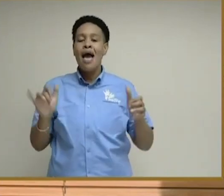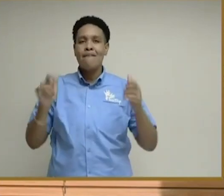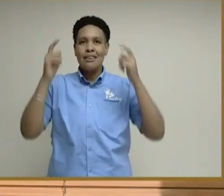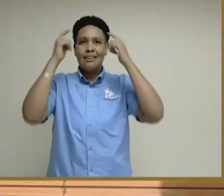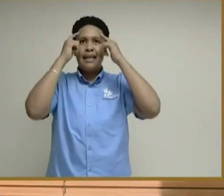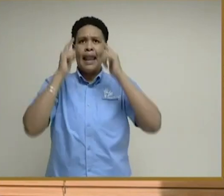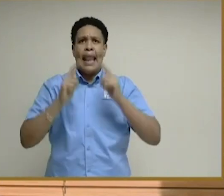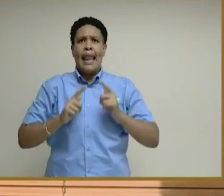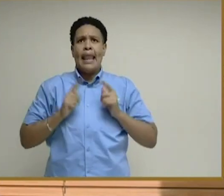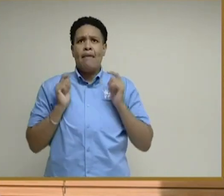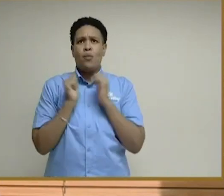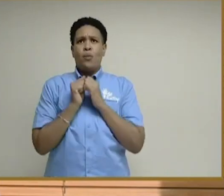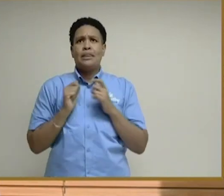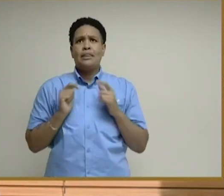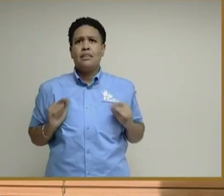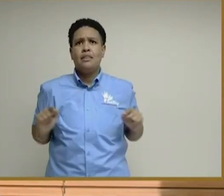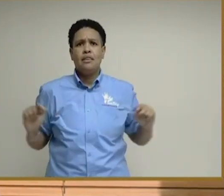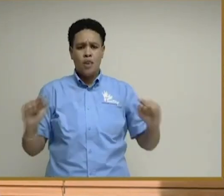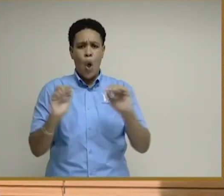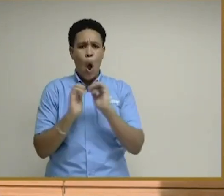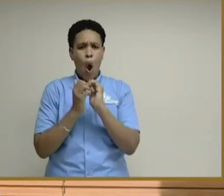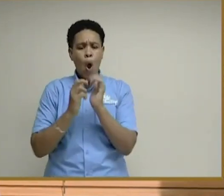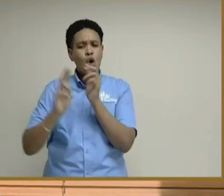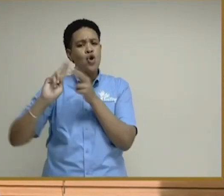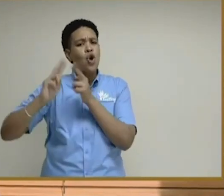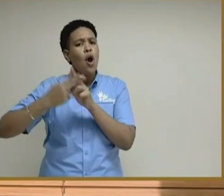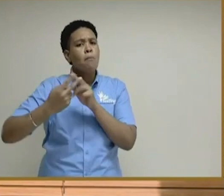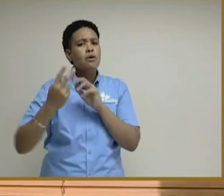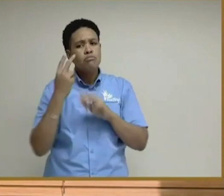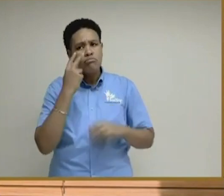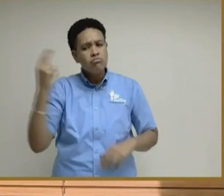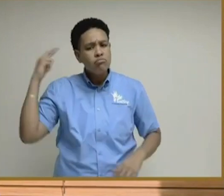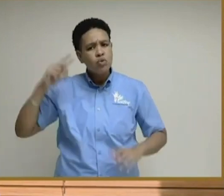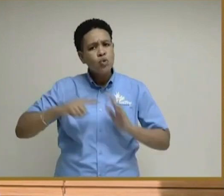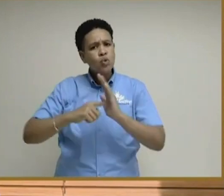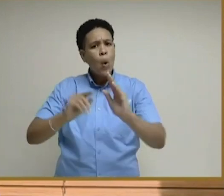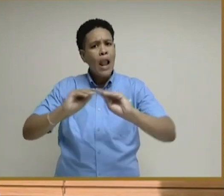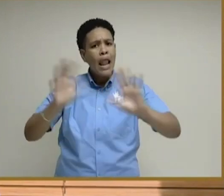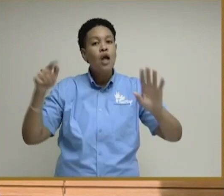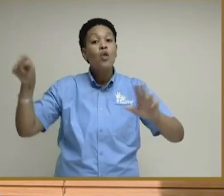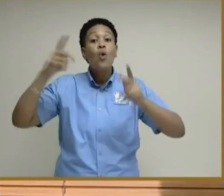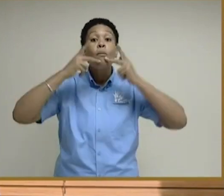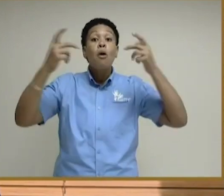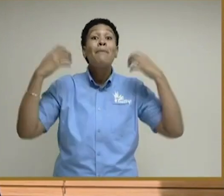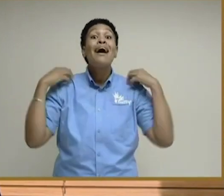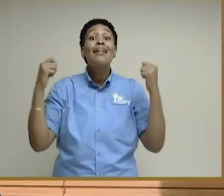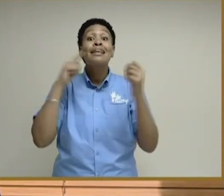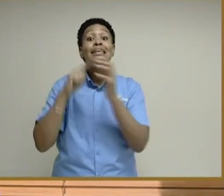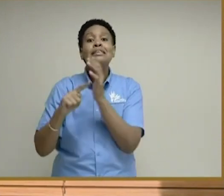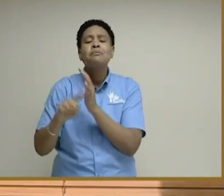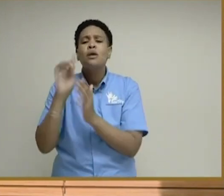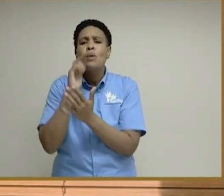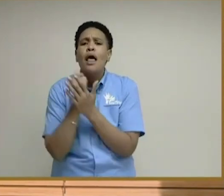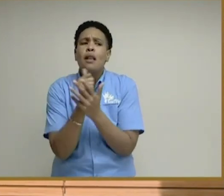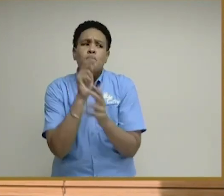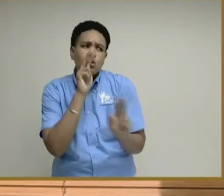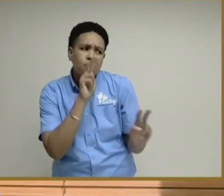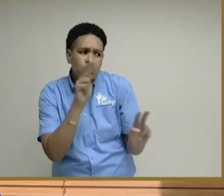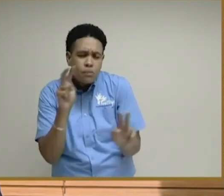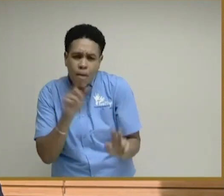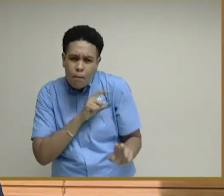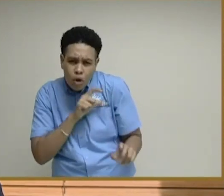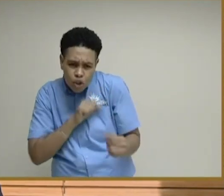numbers are reflecting that very clearly, those public health inspectors will help to police, if you will,